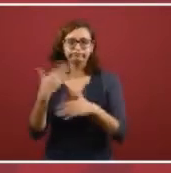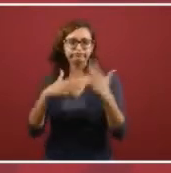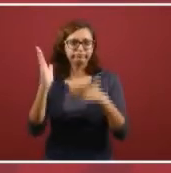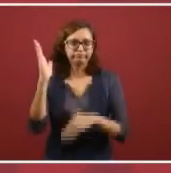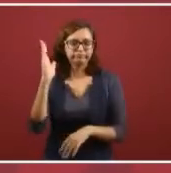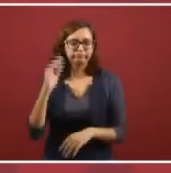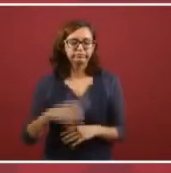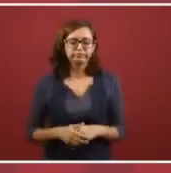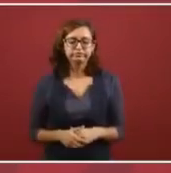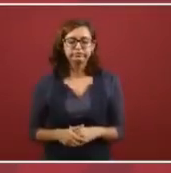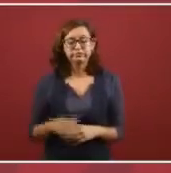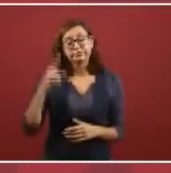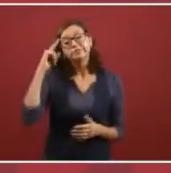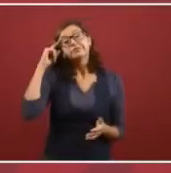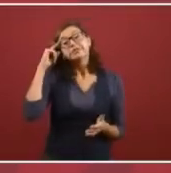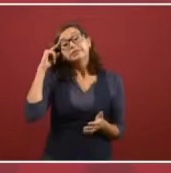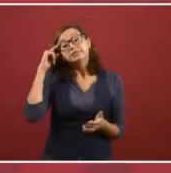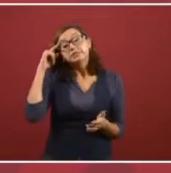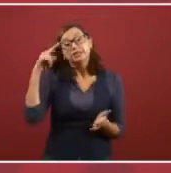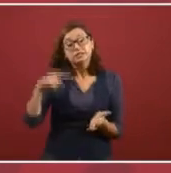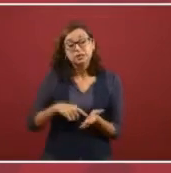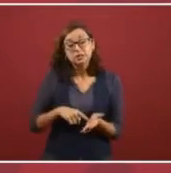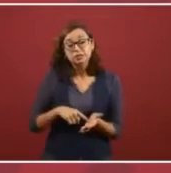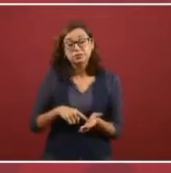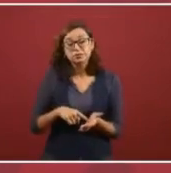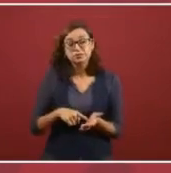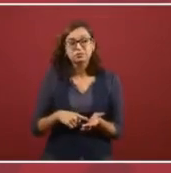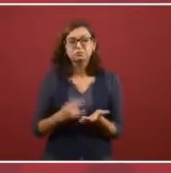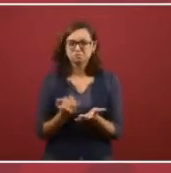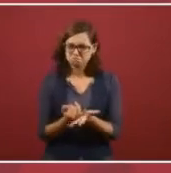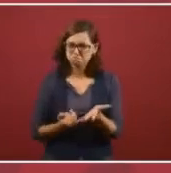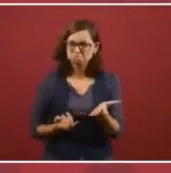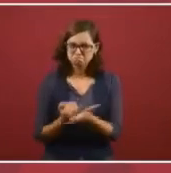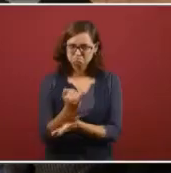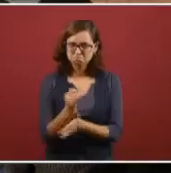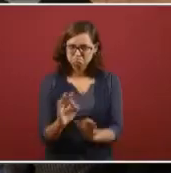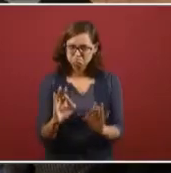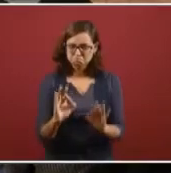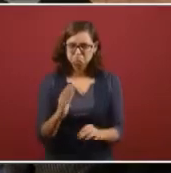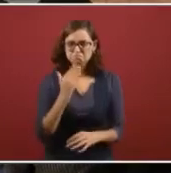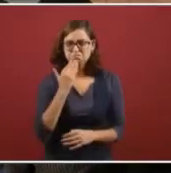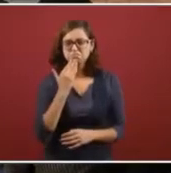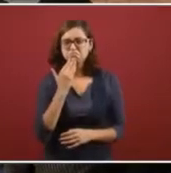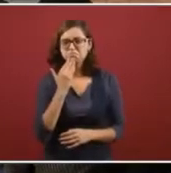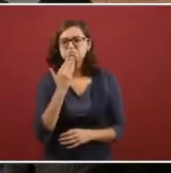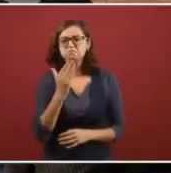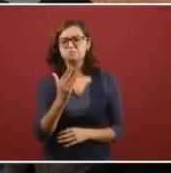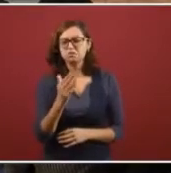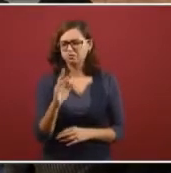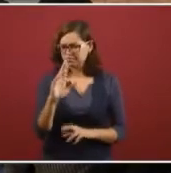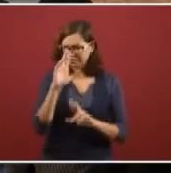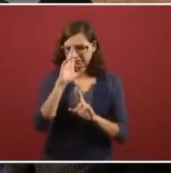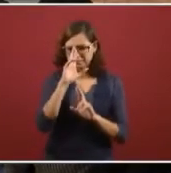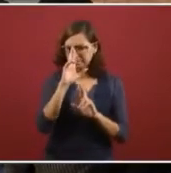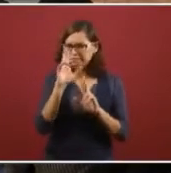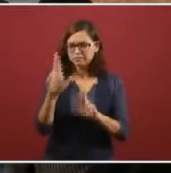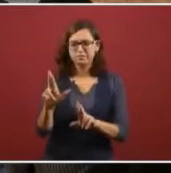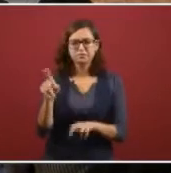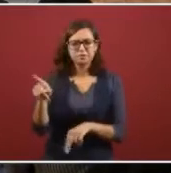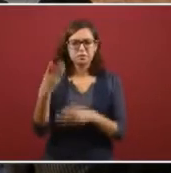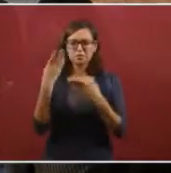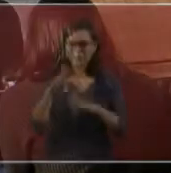or is doing best. So I think it's a good decision and I respect it